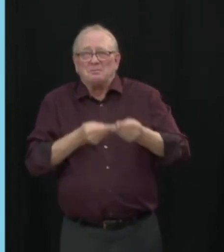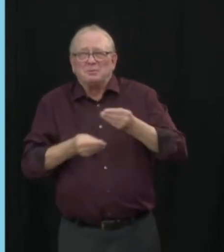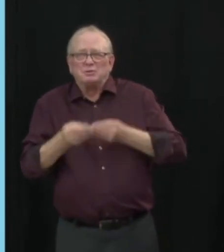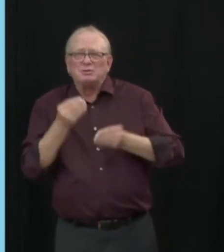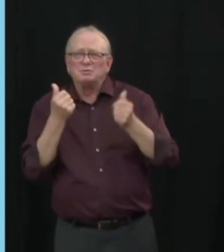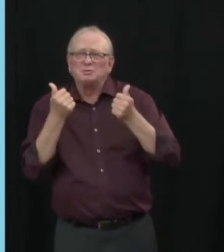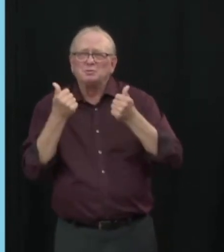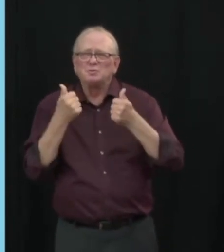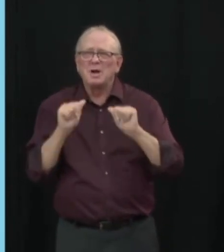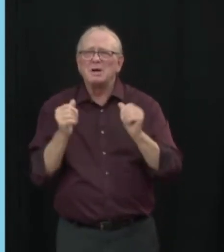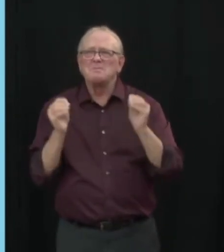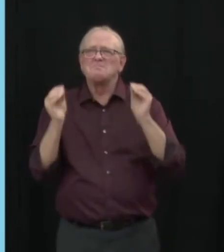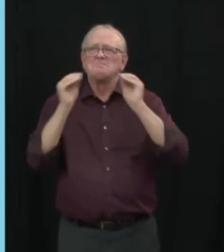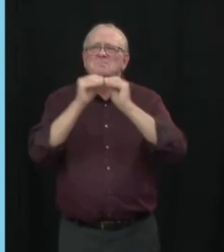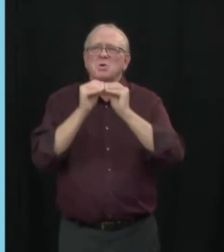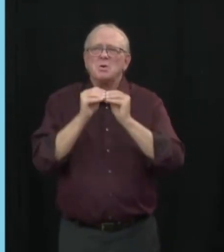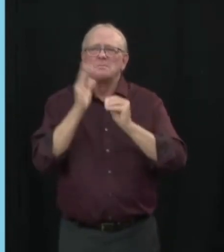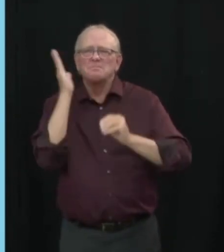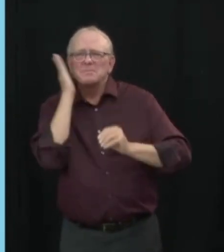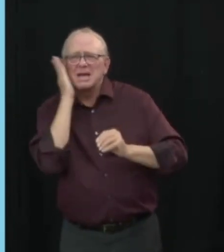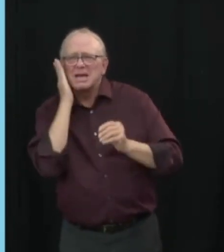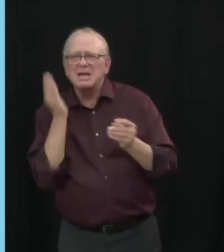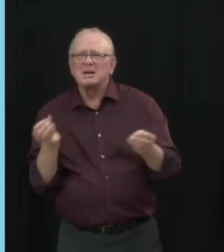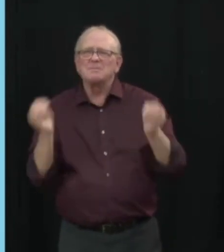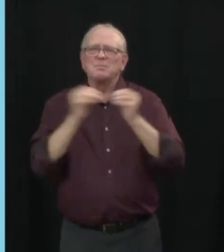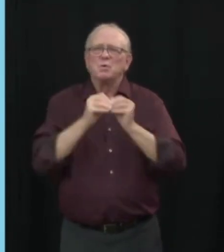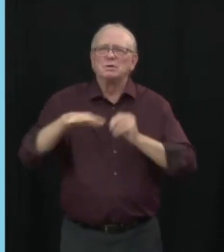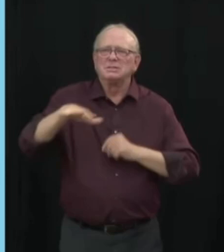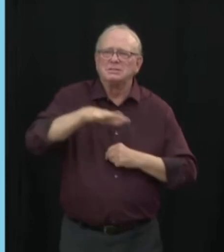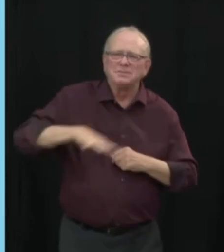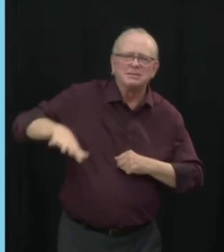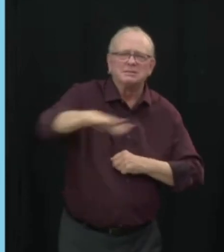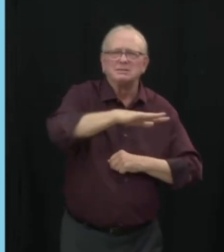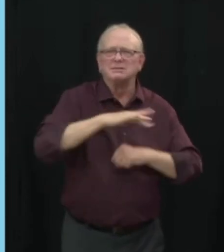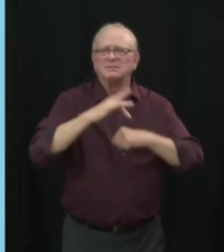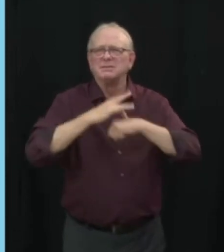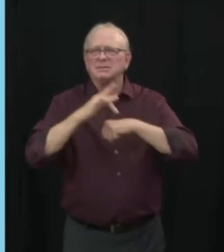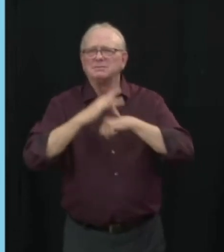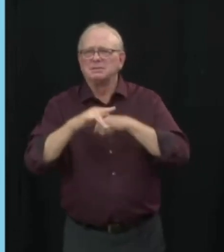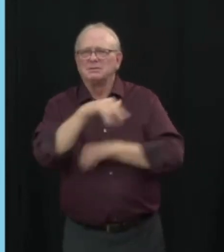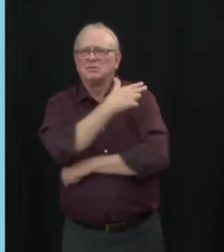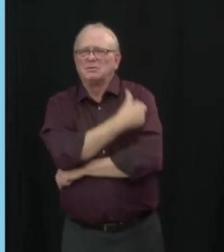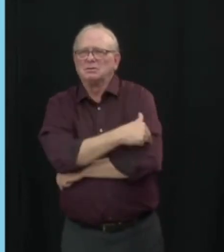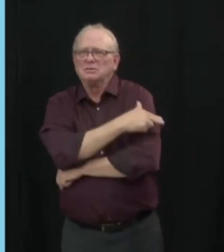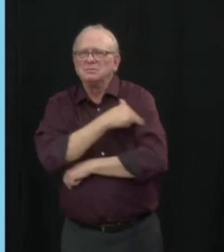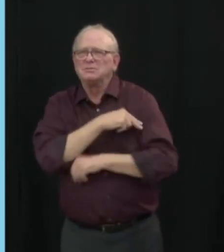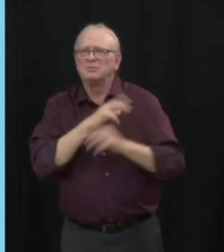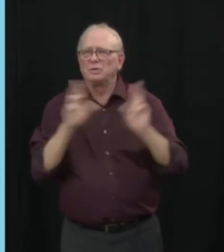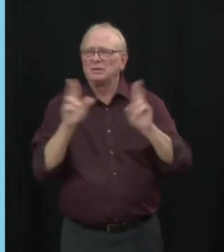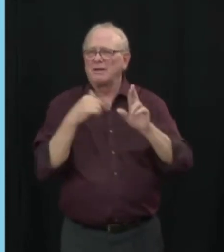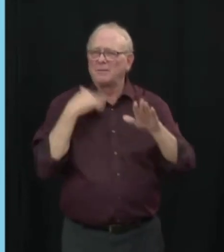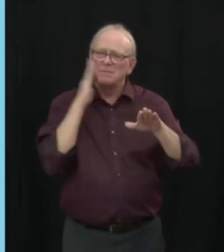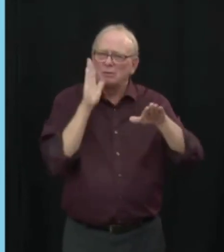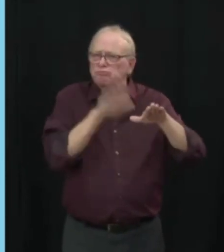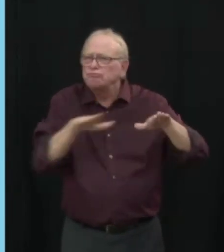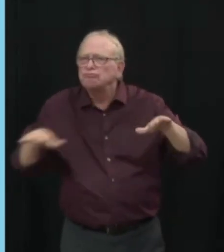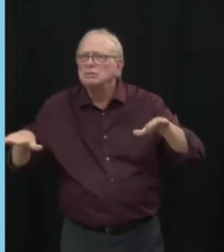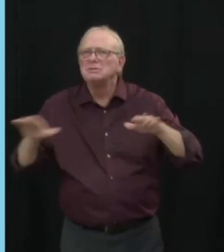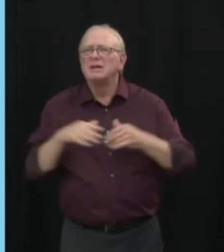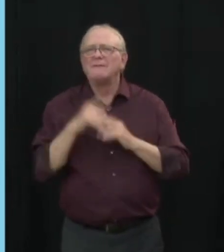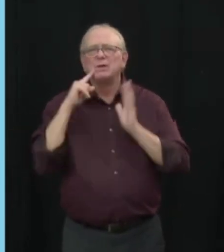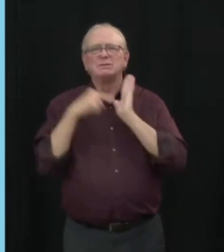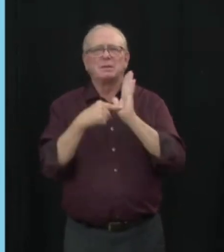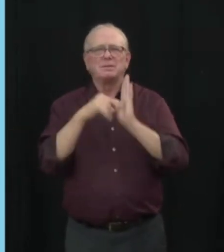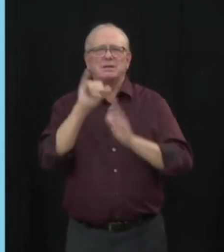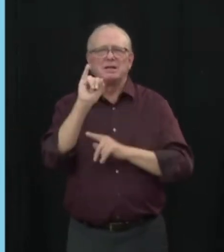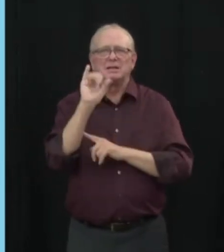within our hospital systems overall in terms of, you we've done that with the ICU, $100 million in specific of that. And we've also asked